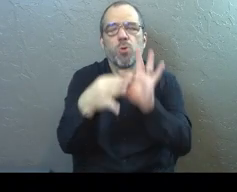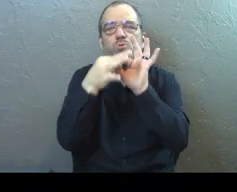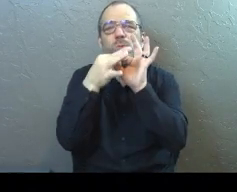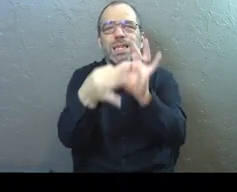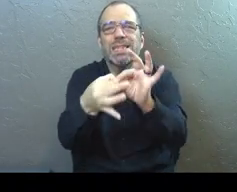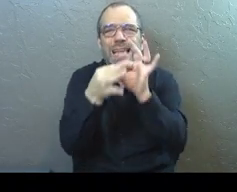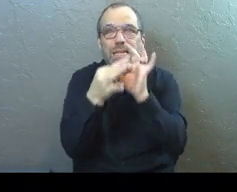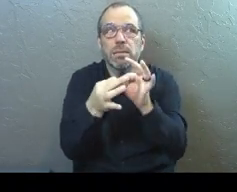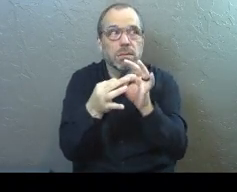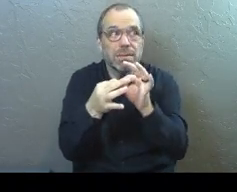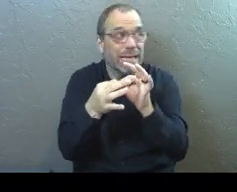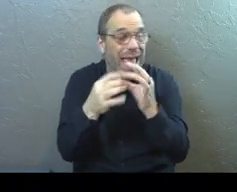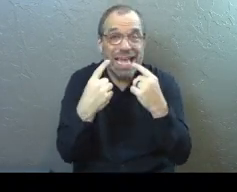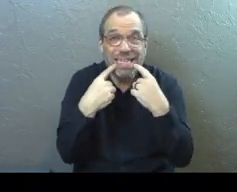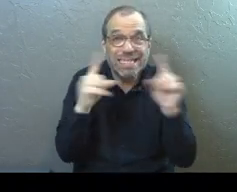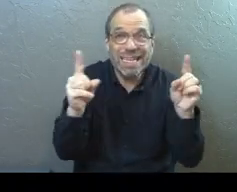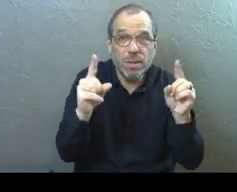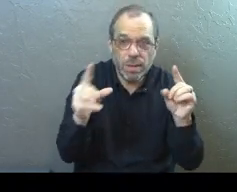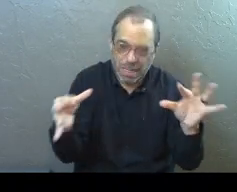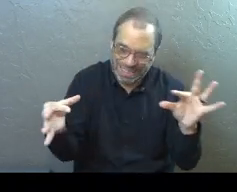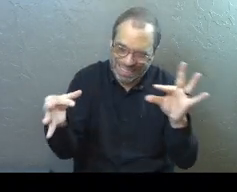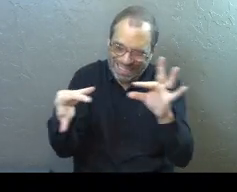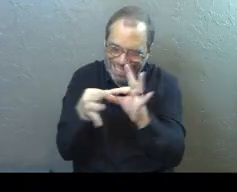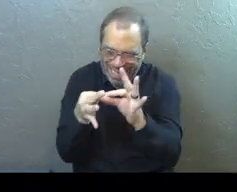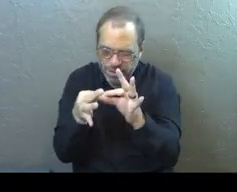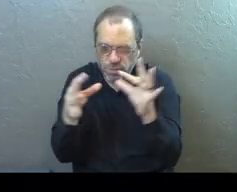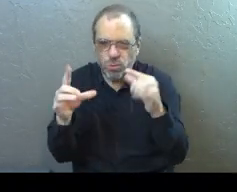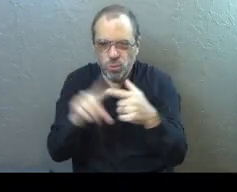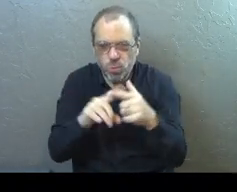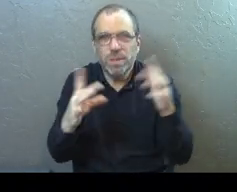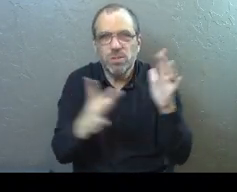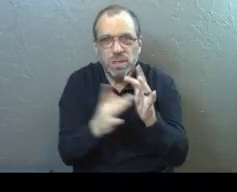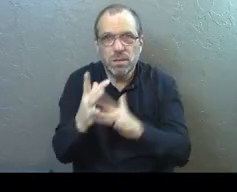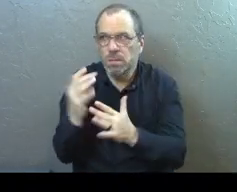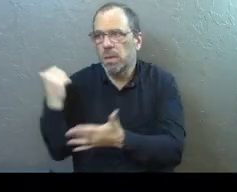relationship. And the secret is to be connected to him.